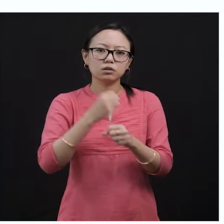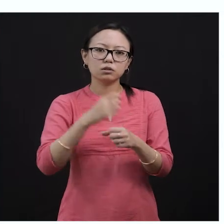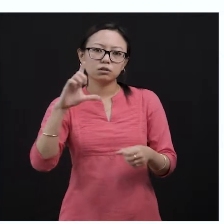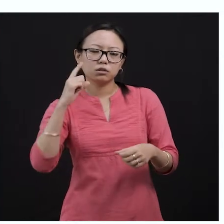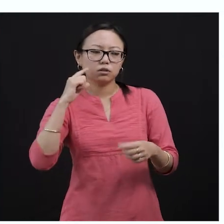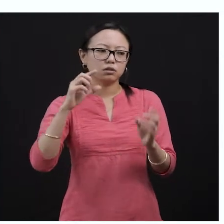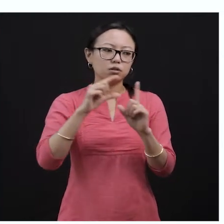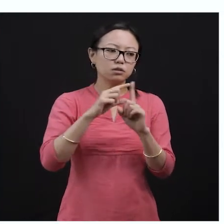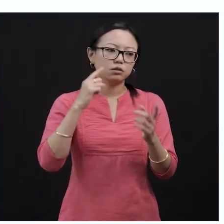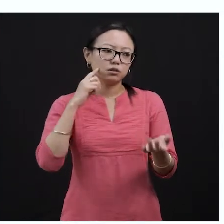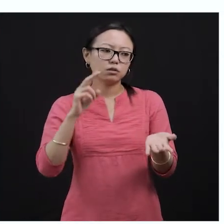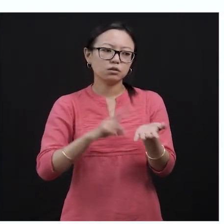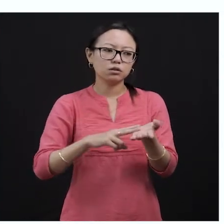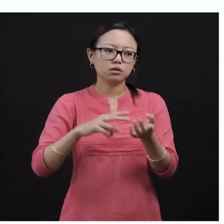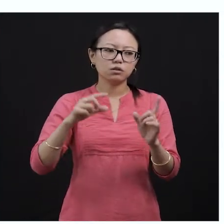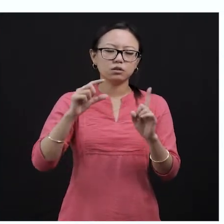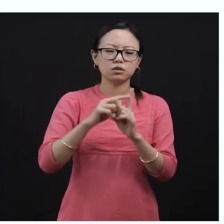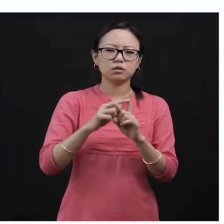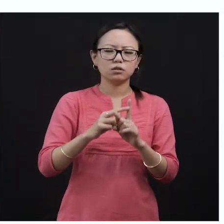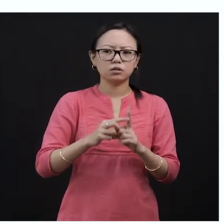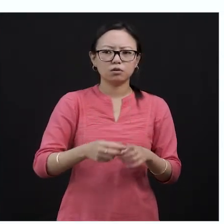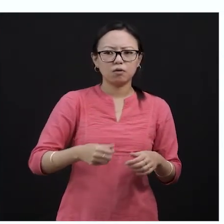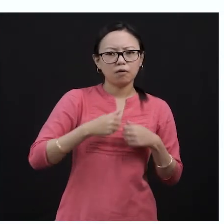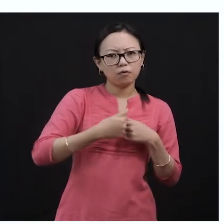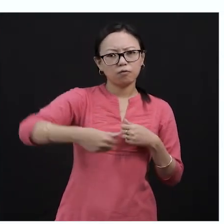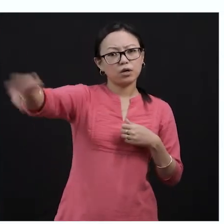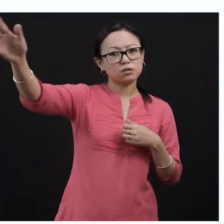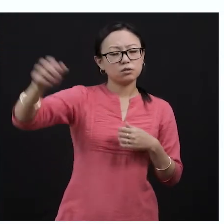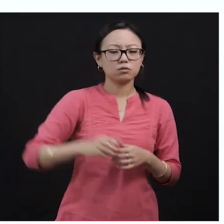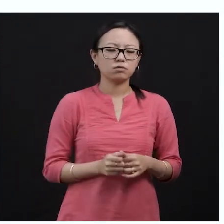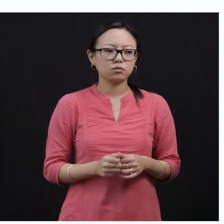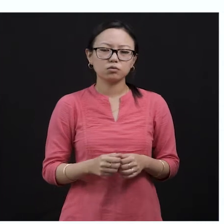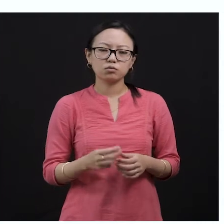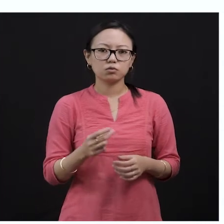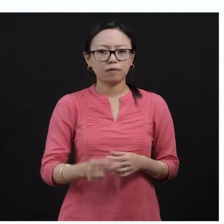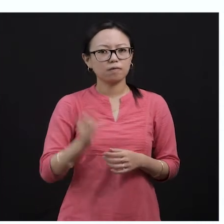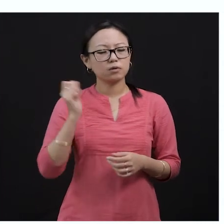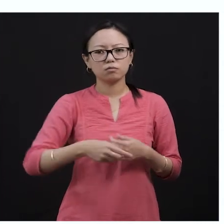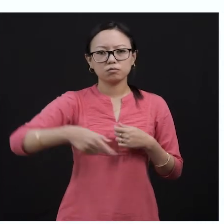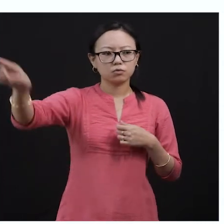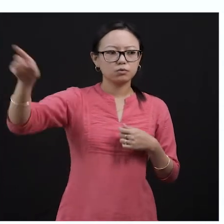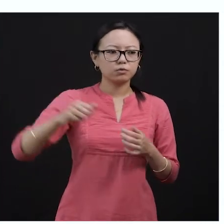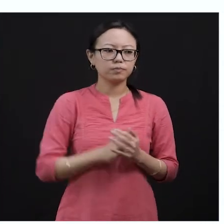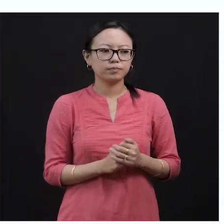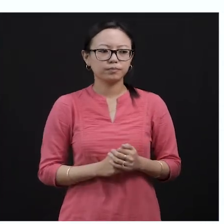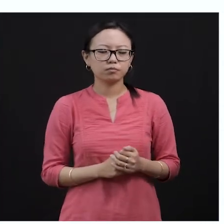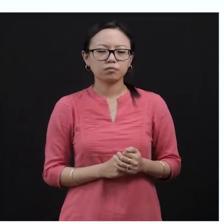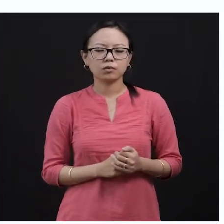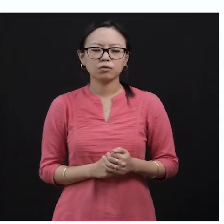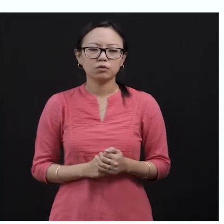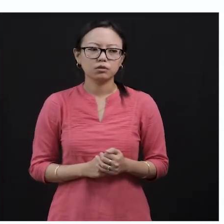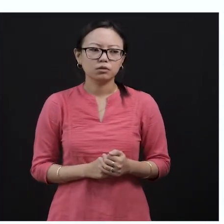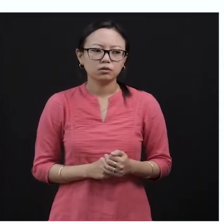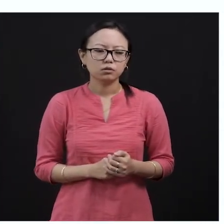means a group of bushes of trees, here in this story, we are also going to see some clumps of bushes and trees, later you